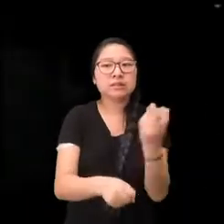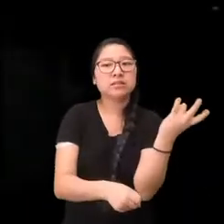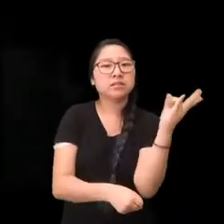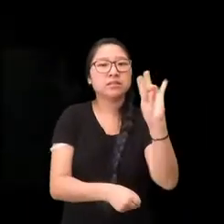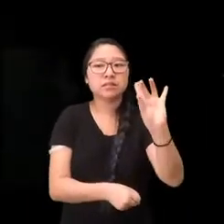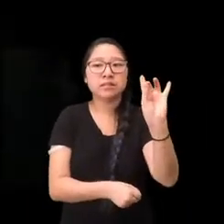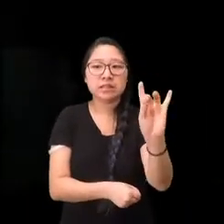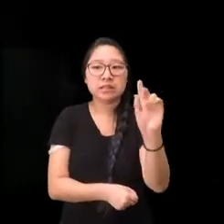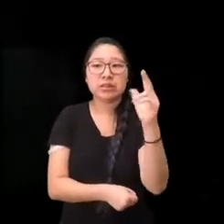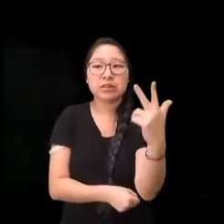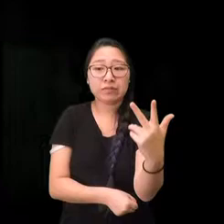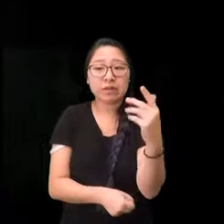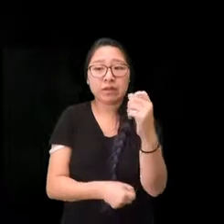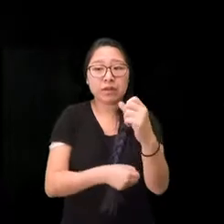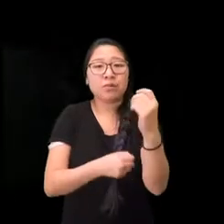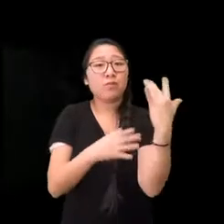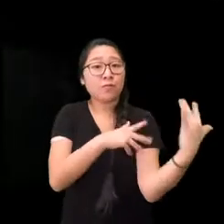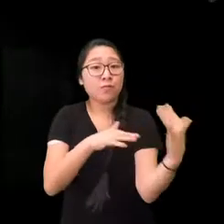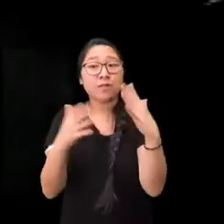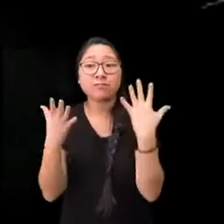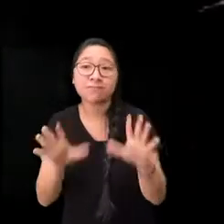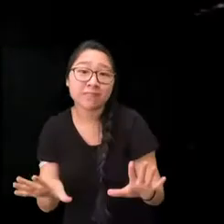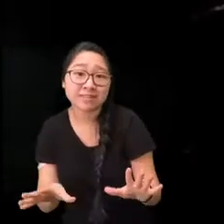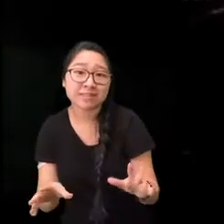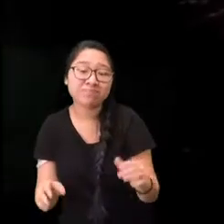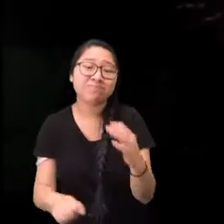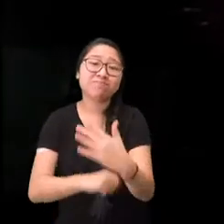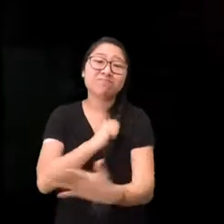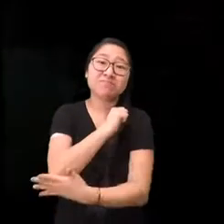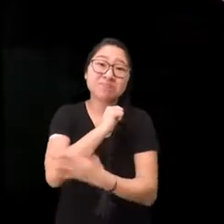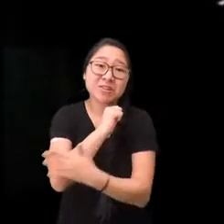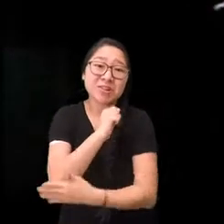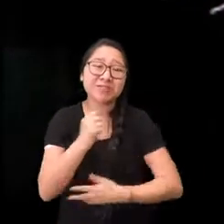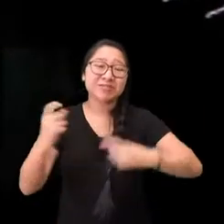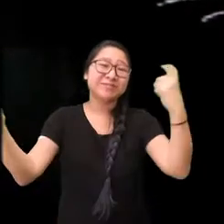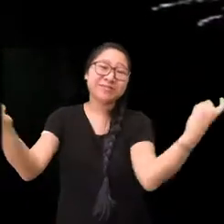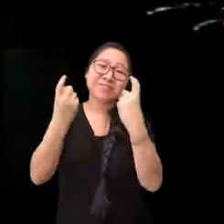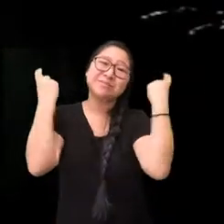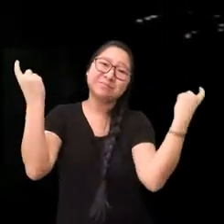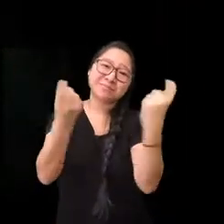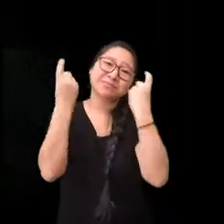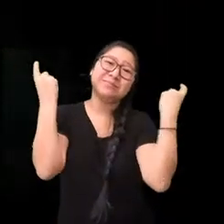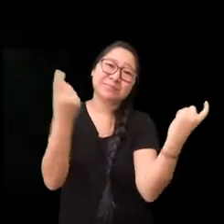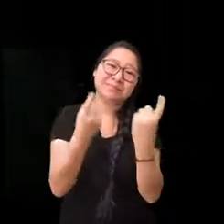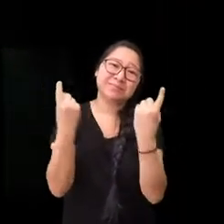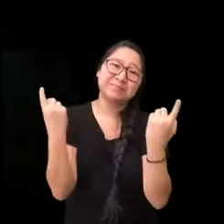1783 the war is over and the entire country celebrates